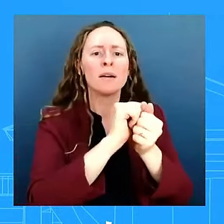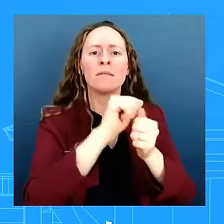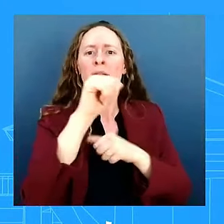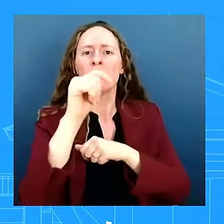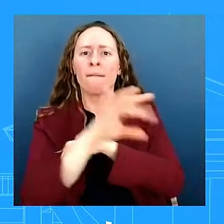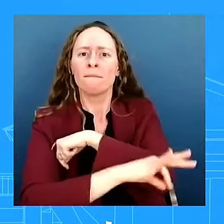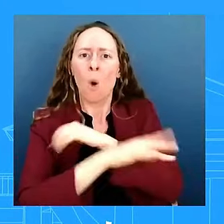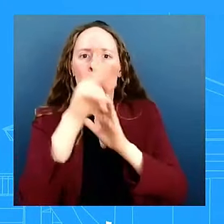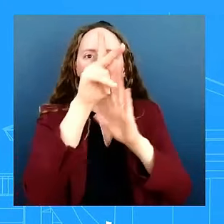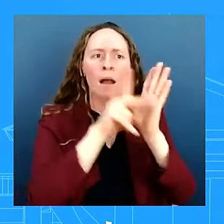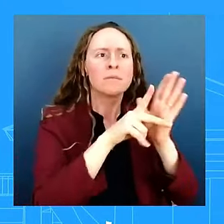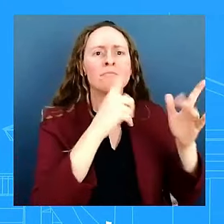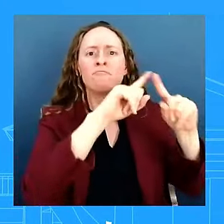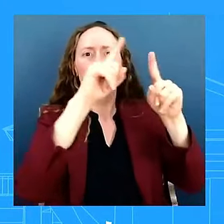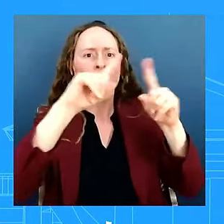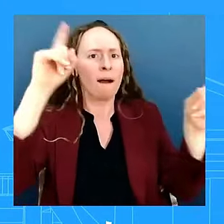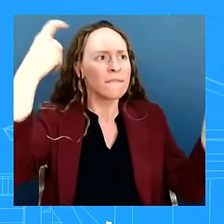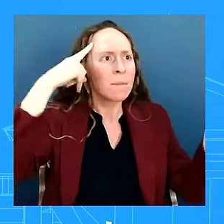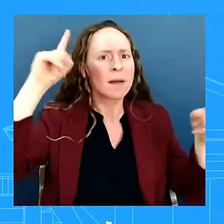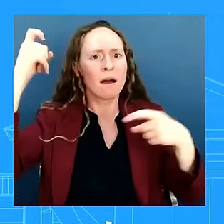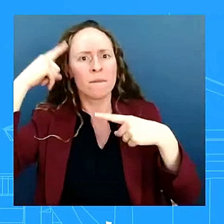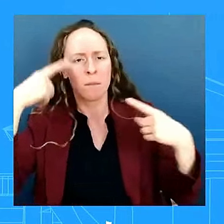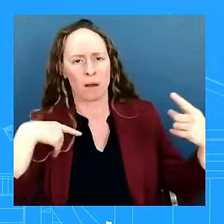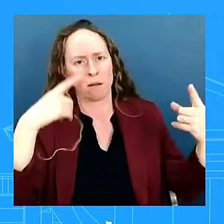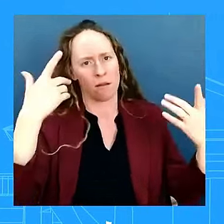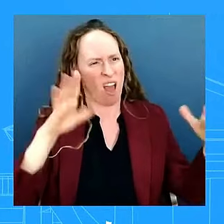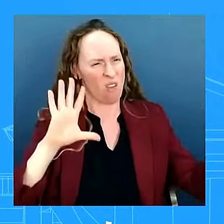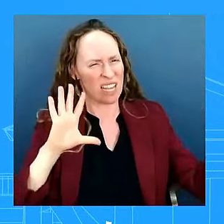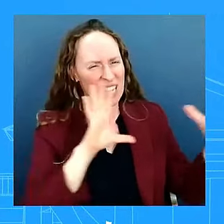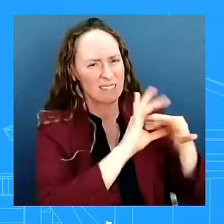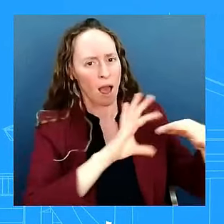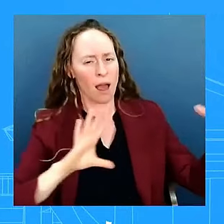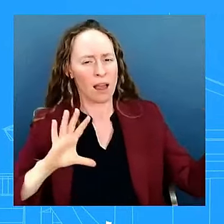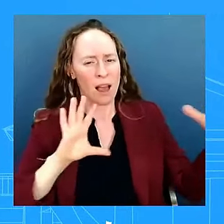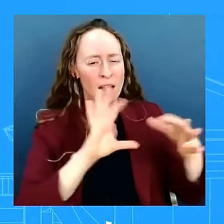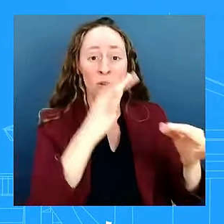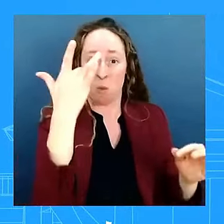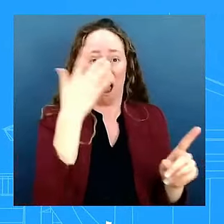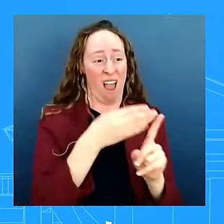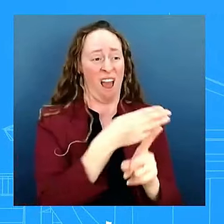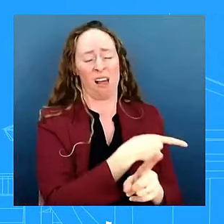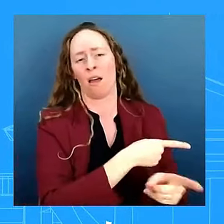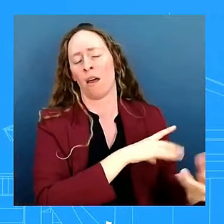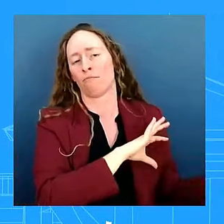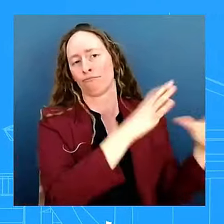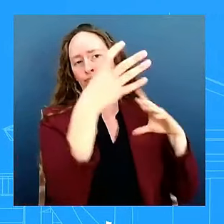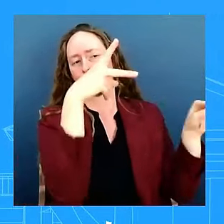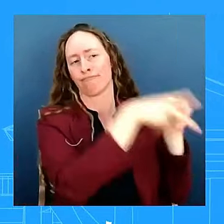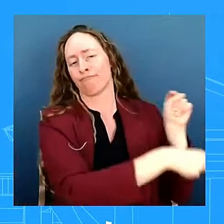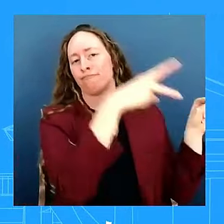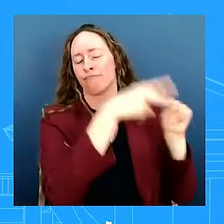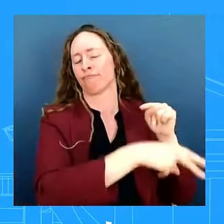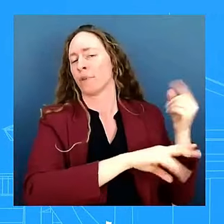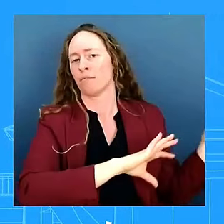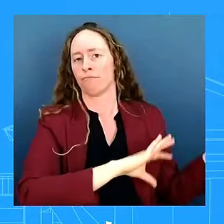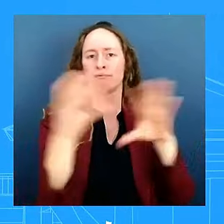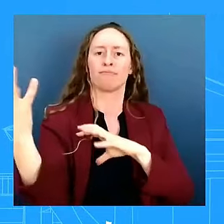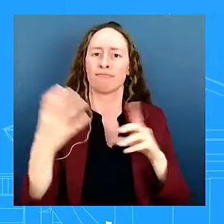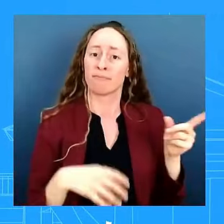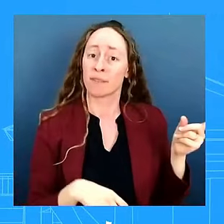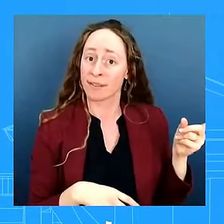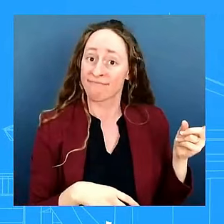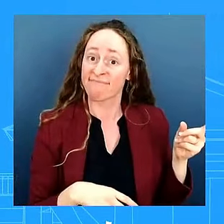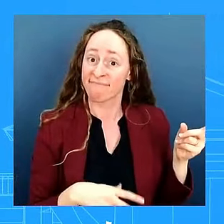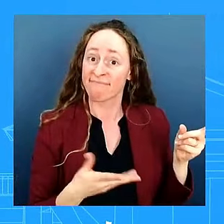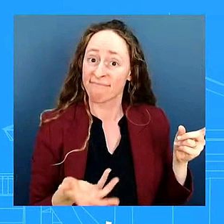that were pretty much soured um by the last administration we saw what the last administration did